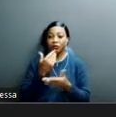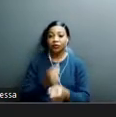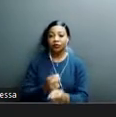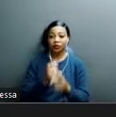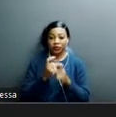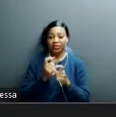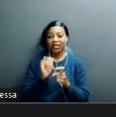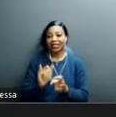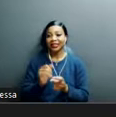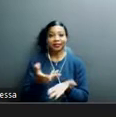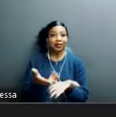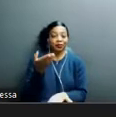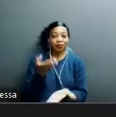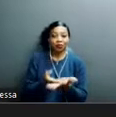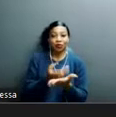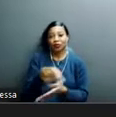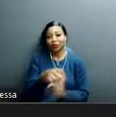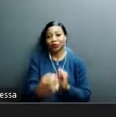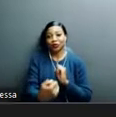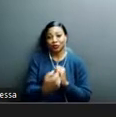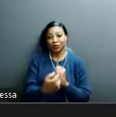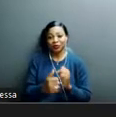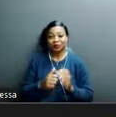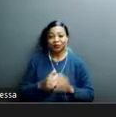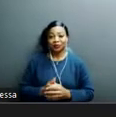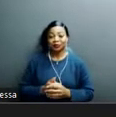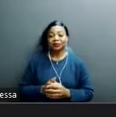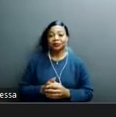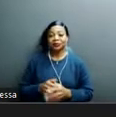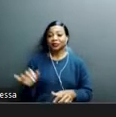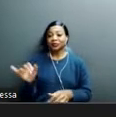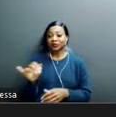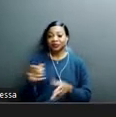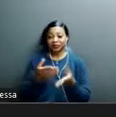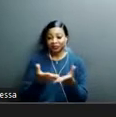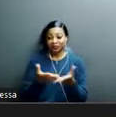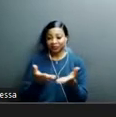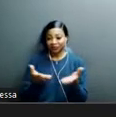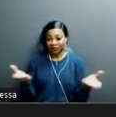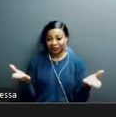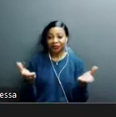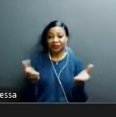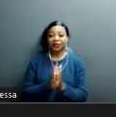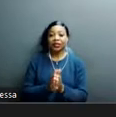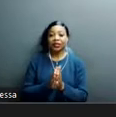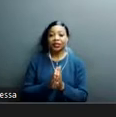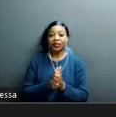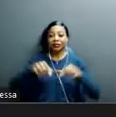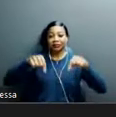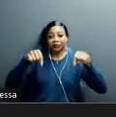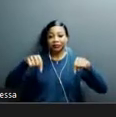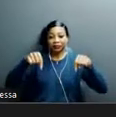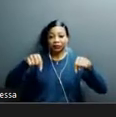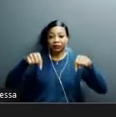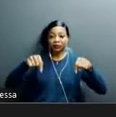of support and it endears us to keep going. And here you are, you can see our speakers, contact info, Lisa, Cara,